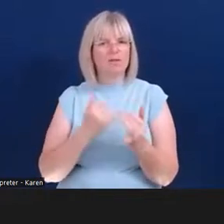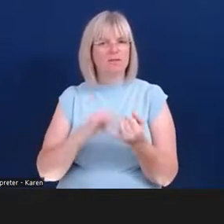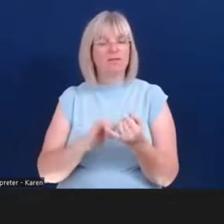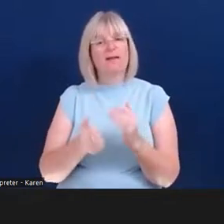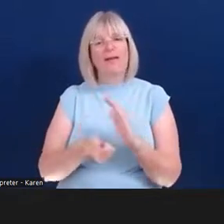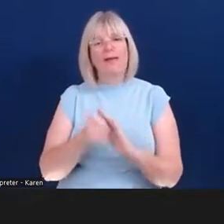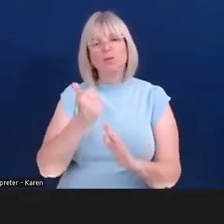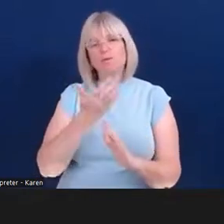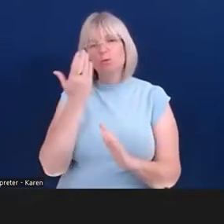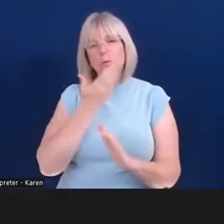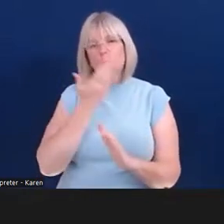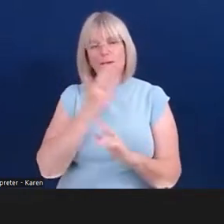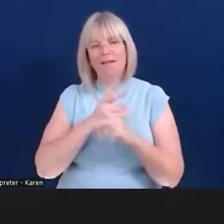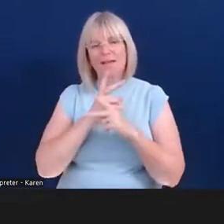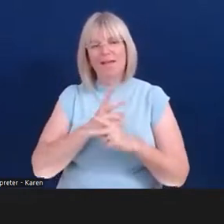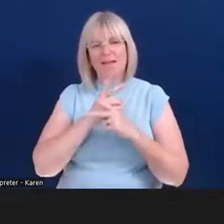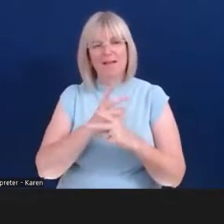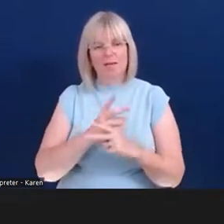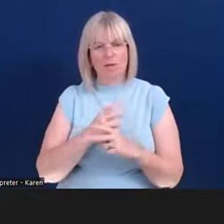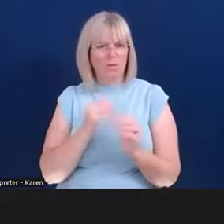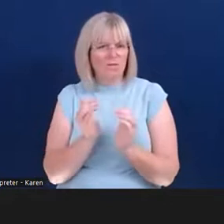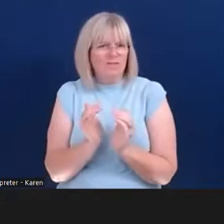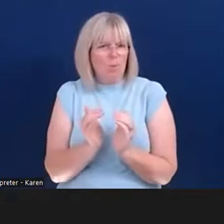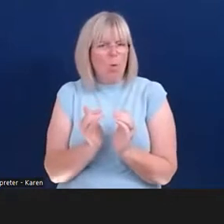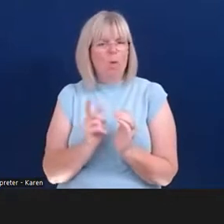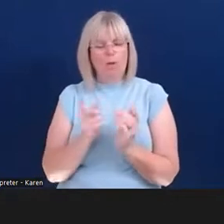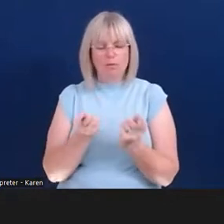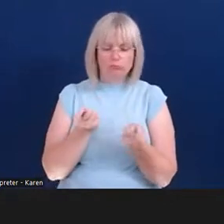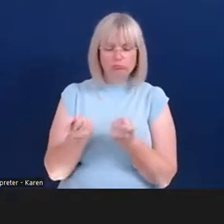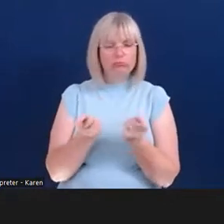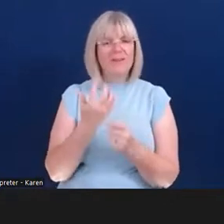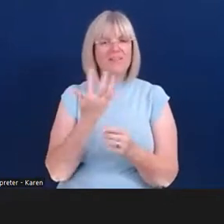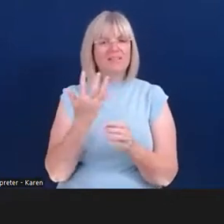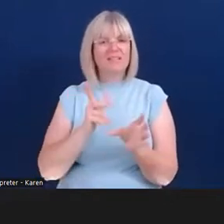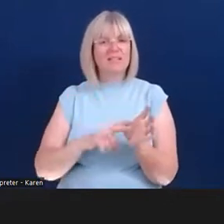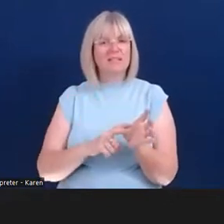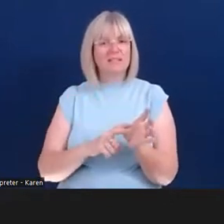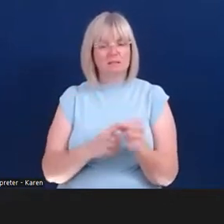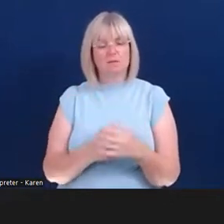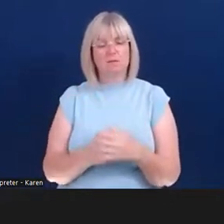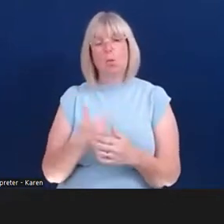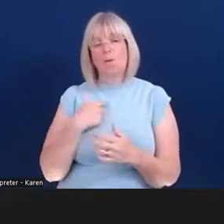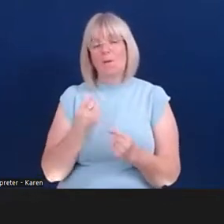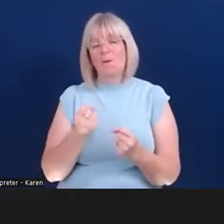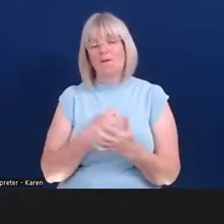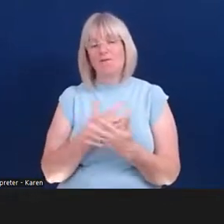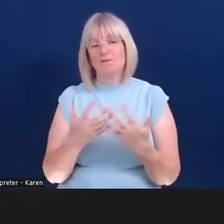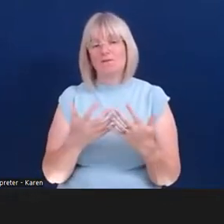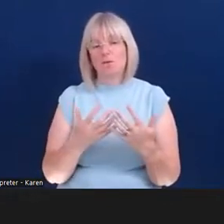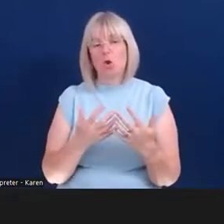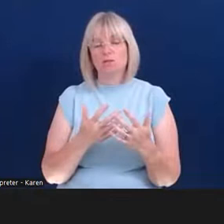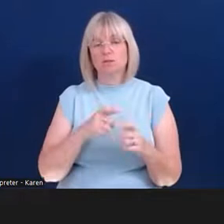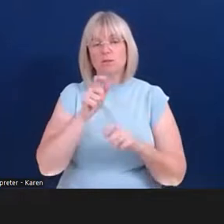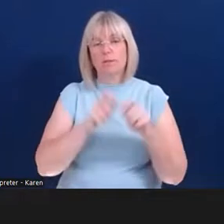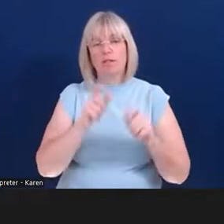has been in existence now for 15 years. And as such, we have employed a lot of individuals who have hidden disabilities within